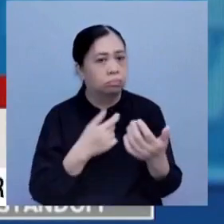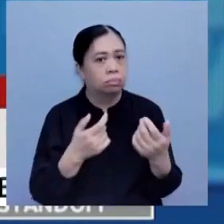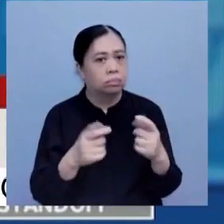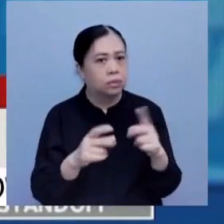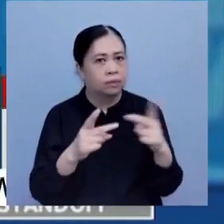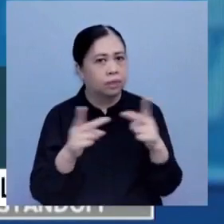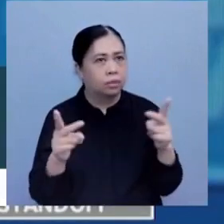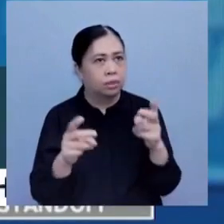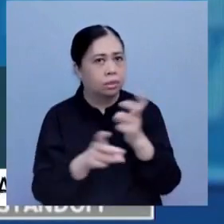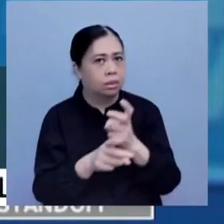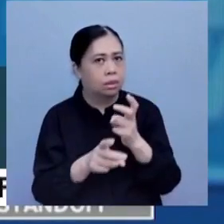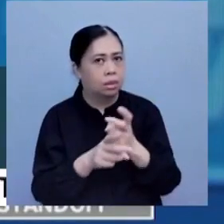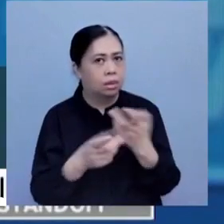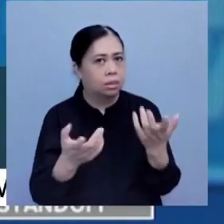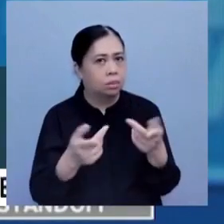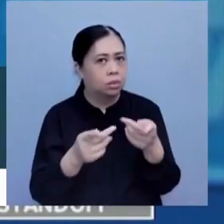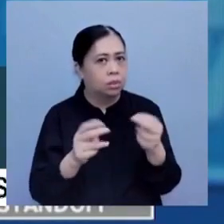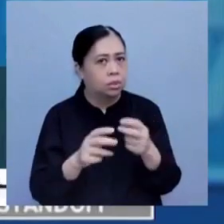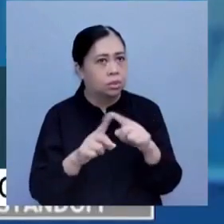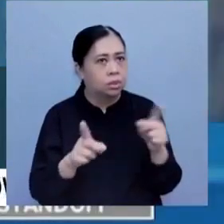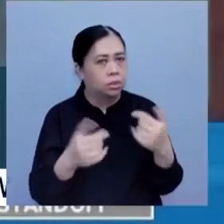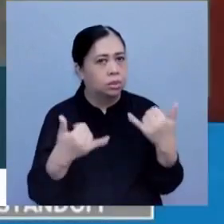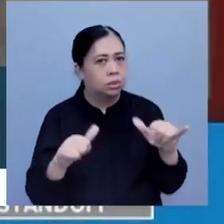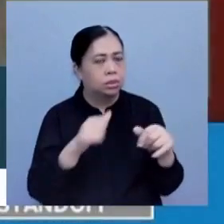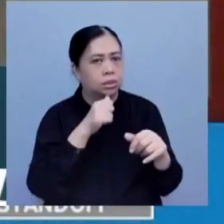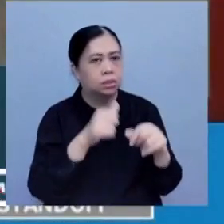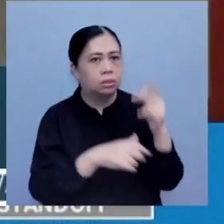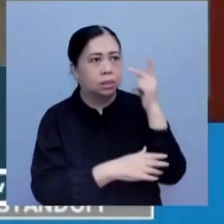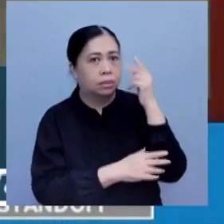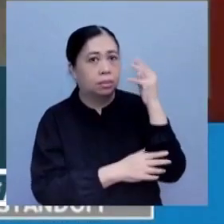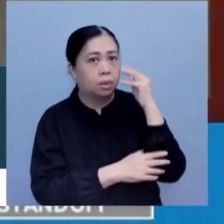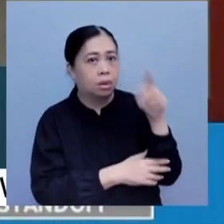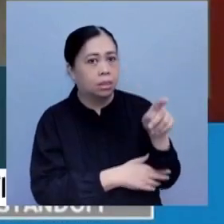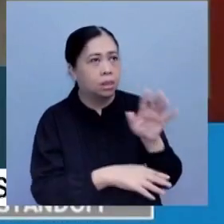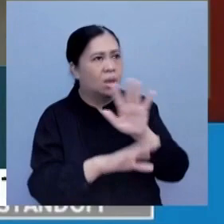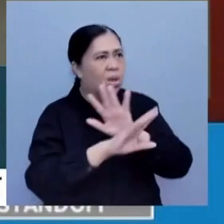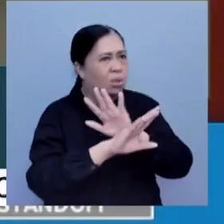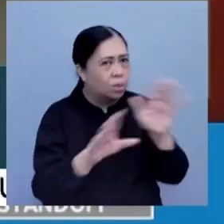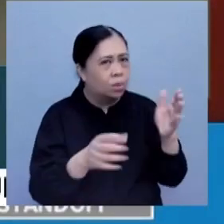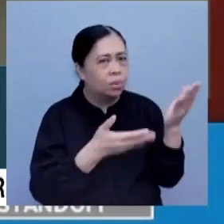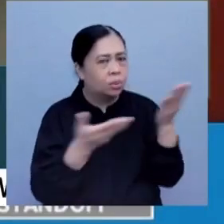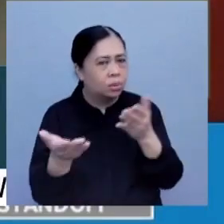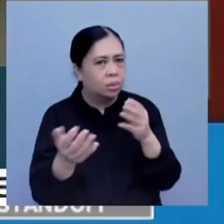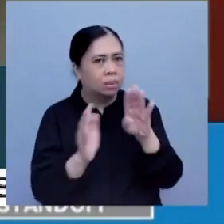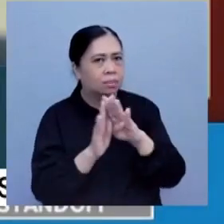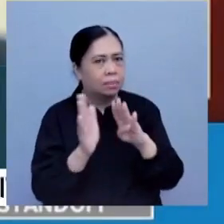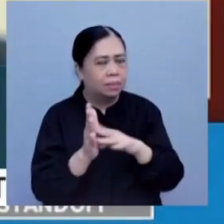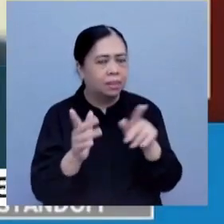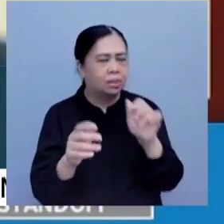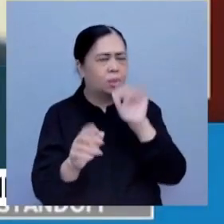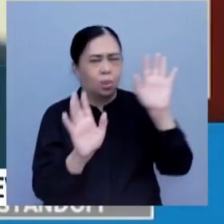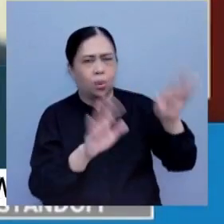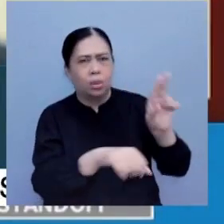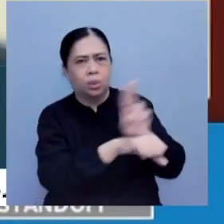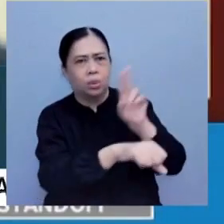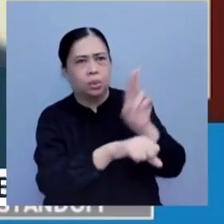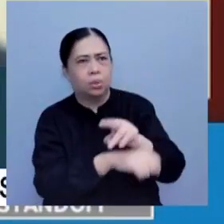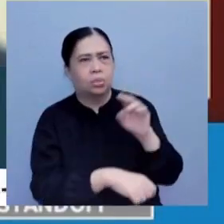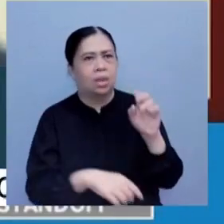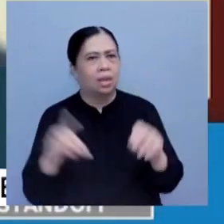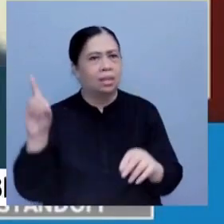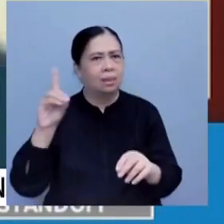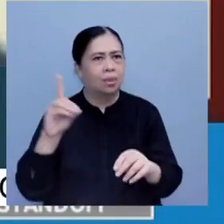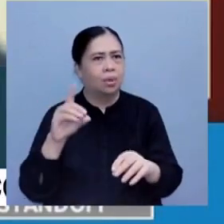difficult position because the holdouts keep saying to Kevin McCarthy, don't bring bipartisan bills to the floor. We don't want you to use Democrat votes